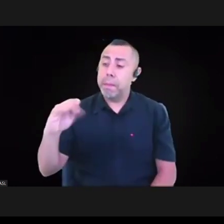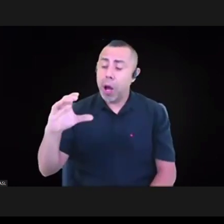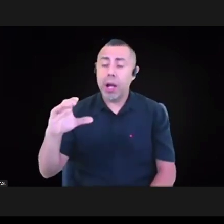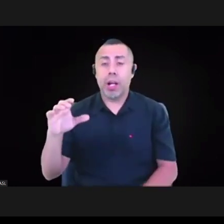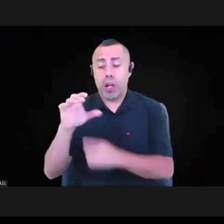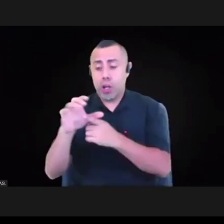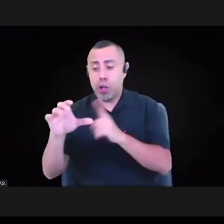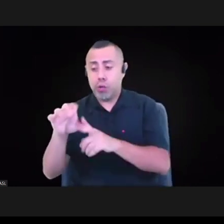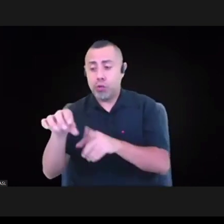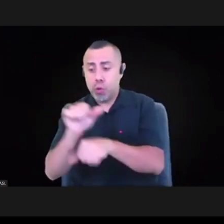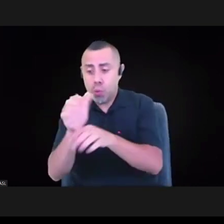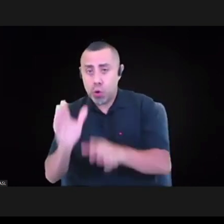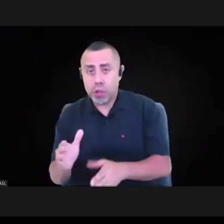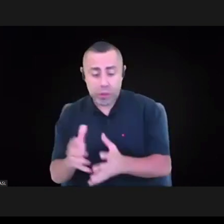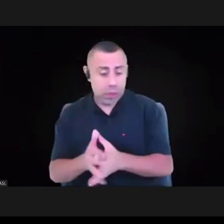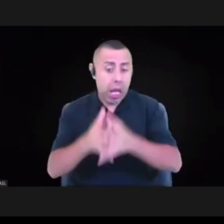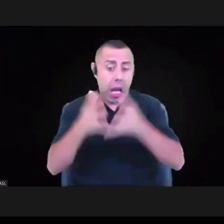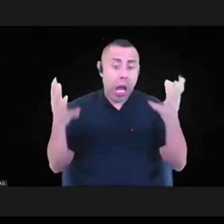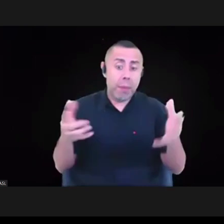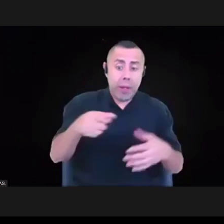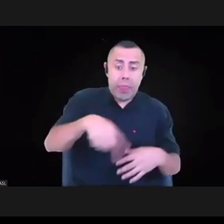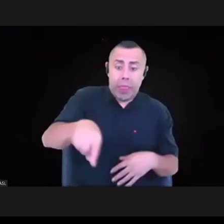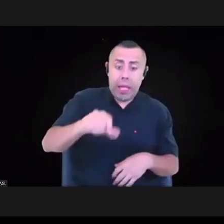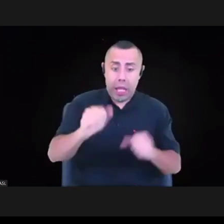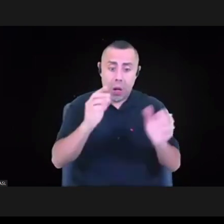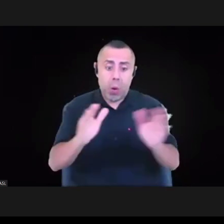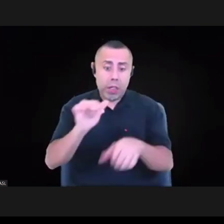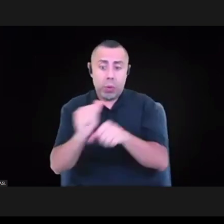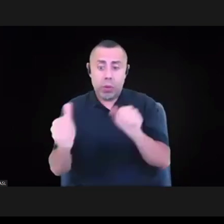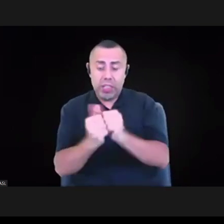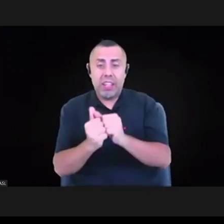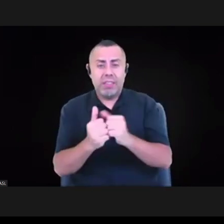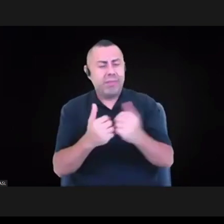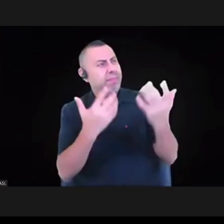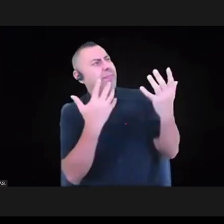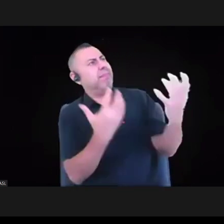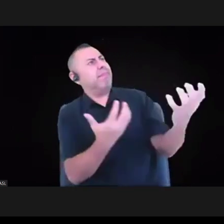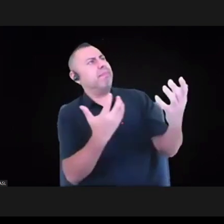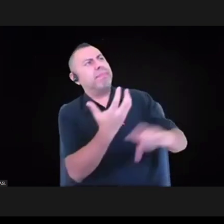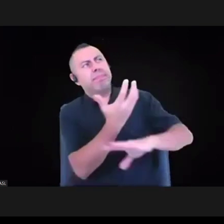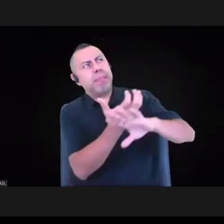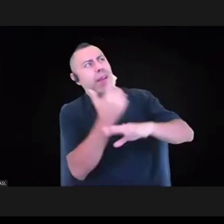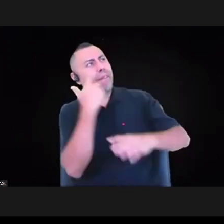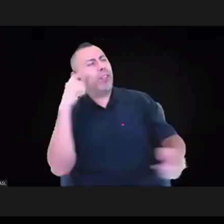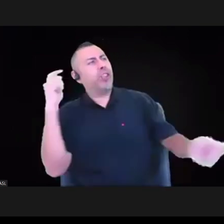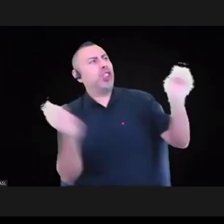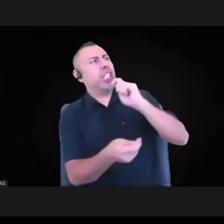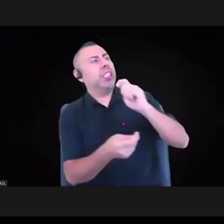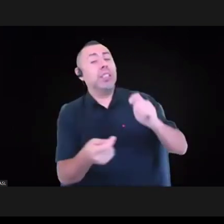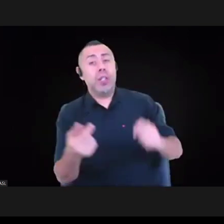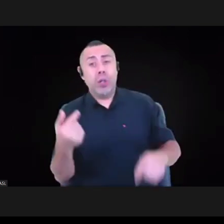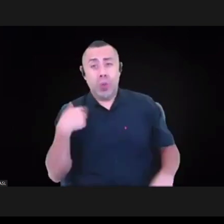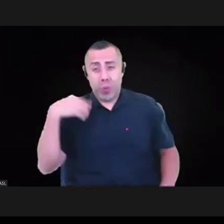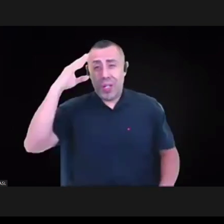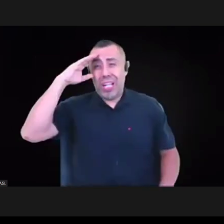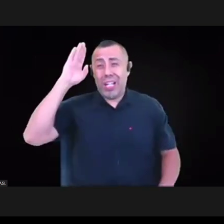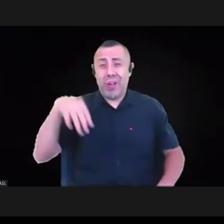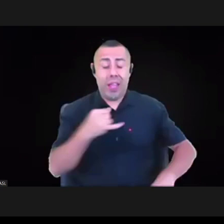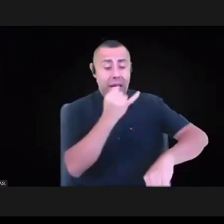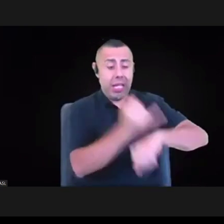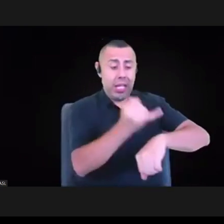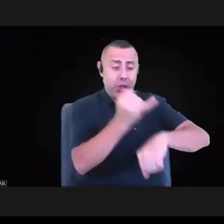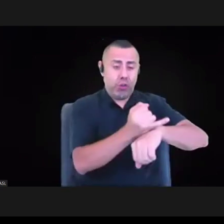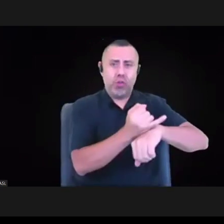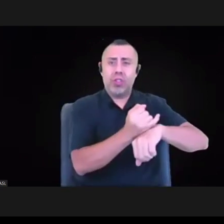together and, and call for changes. We know that the institutions can change and we know that with enough pressure they will.